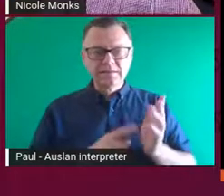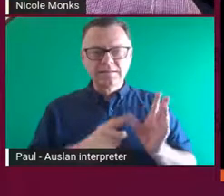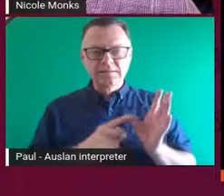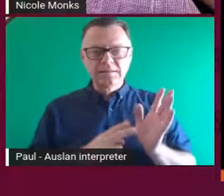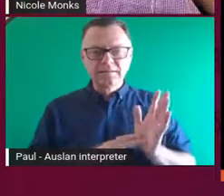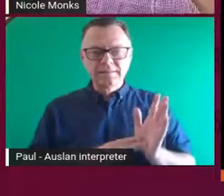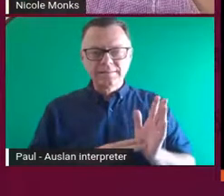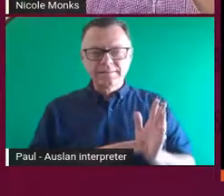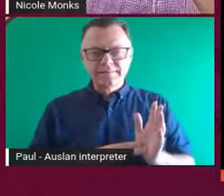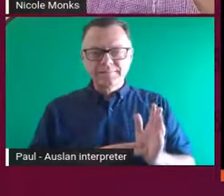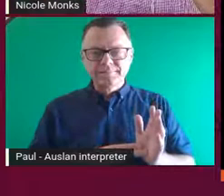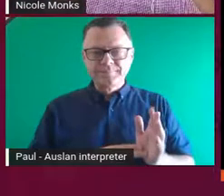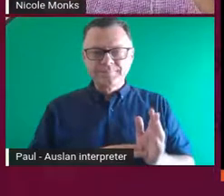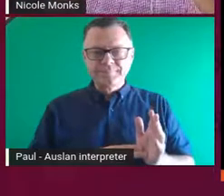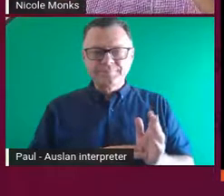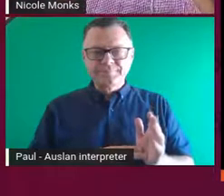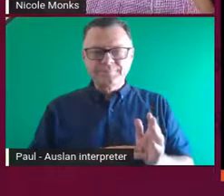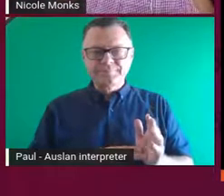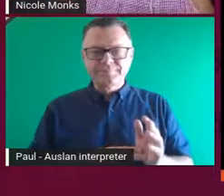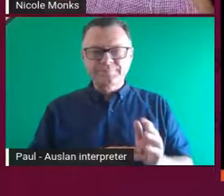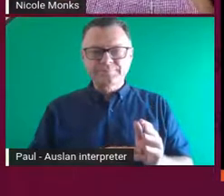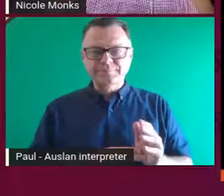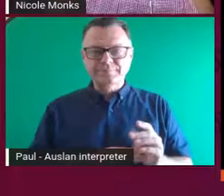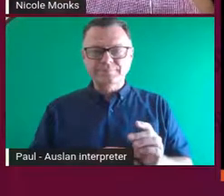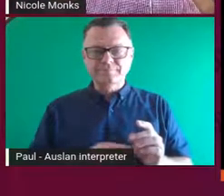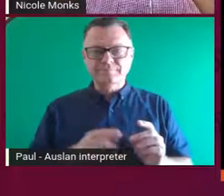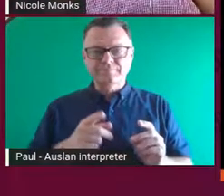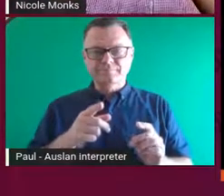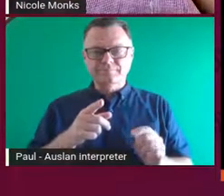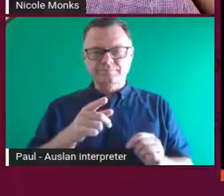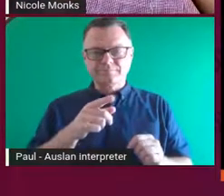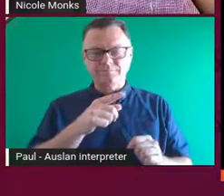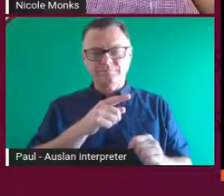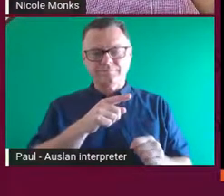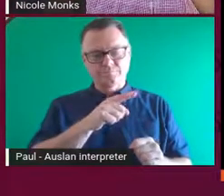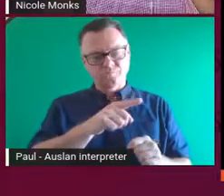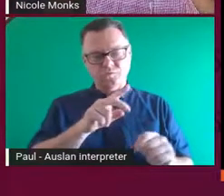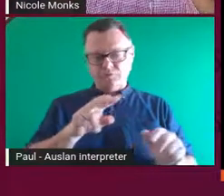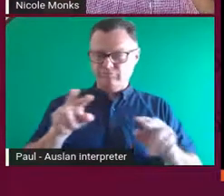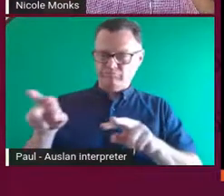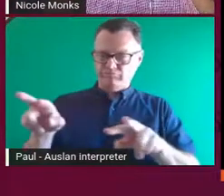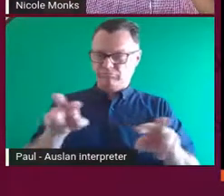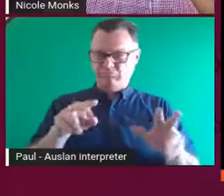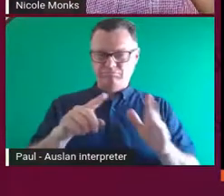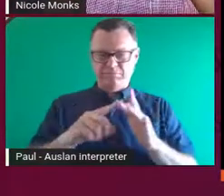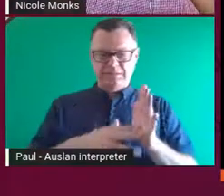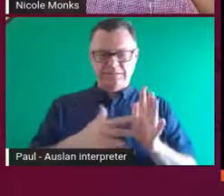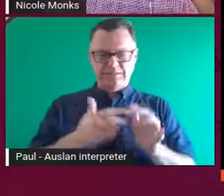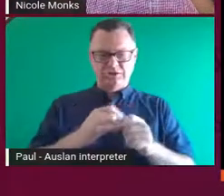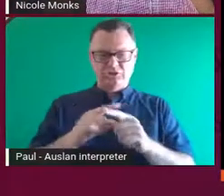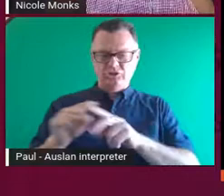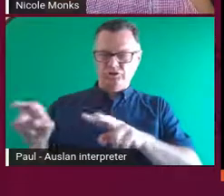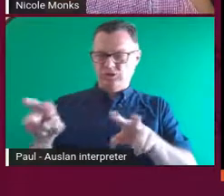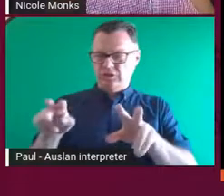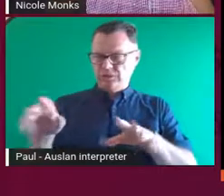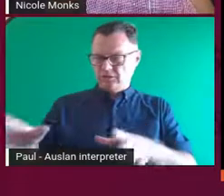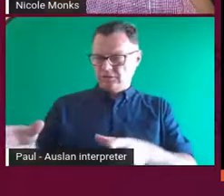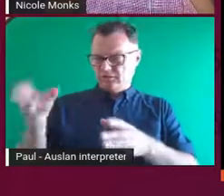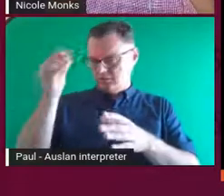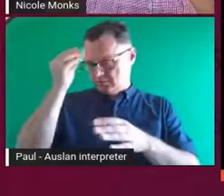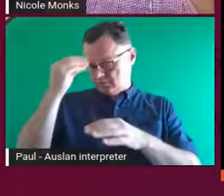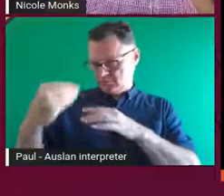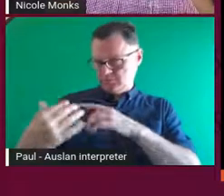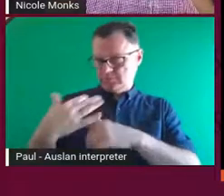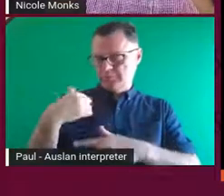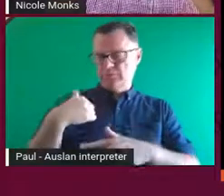These are some of the images that you've taken as kind of inspiration for the work that you've made